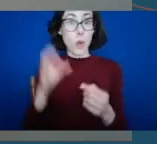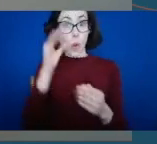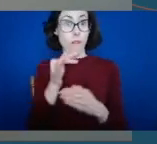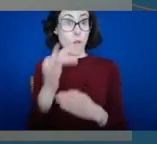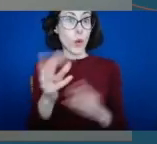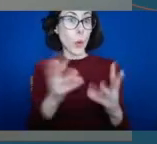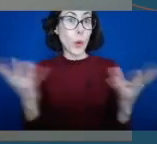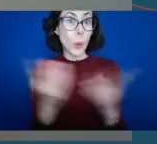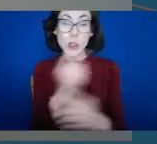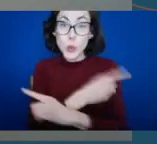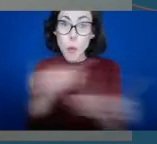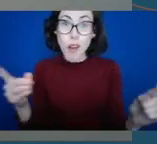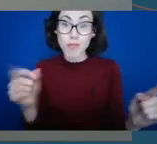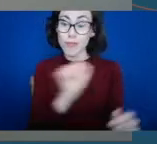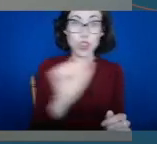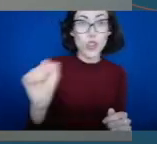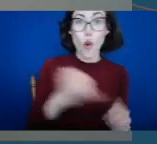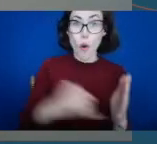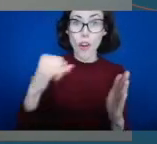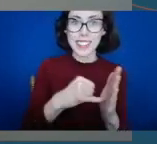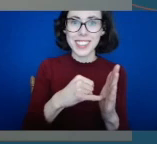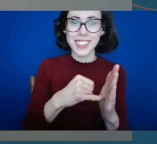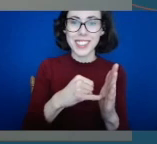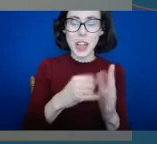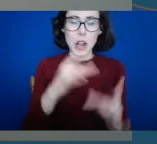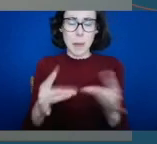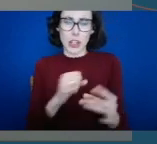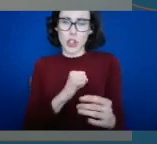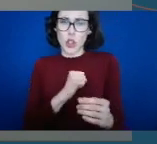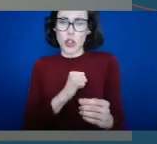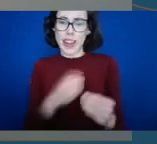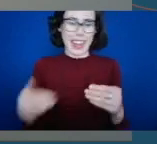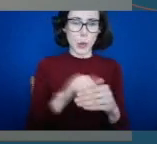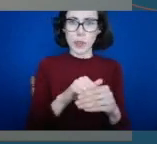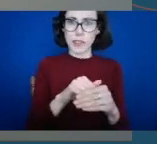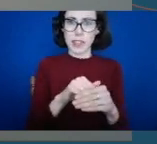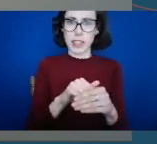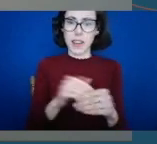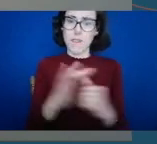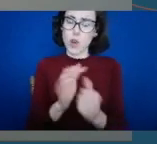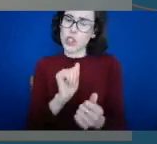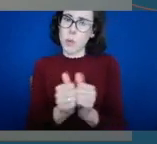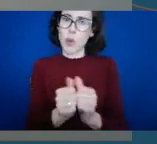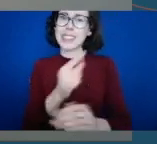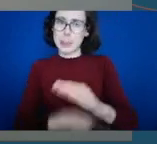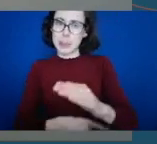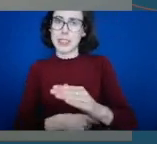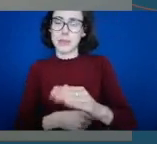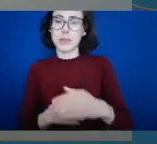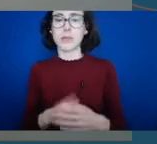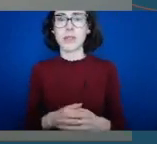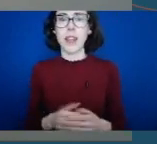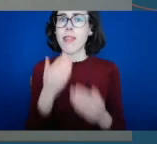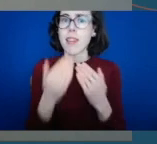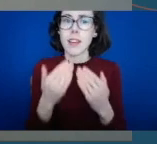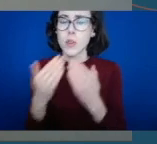in putting disability sport and inclusive physical activity at the heart of our nation. Many thanks to you all for making today possible. I